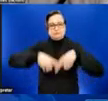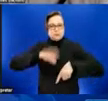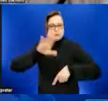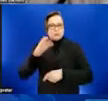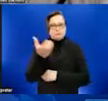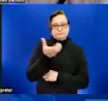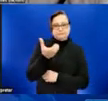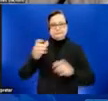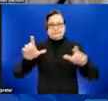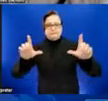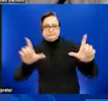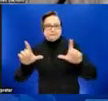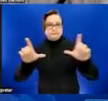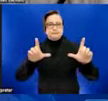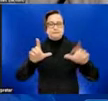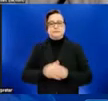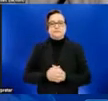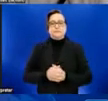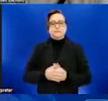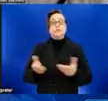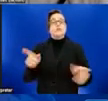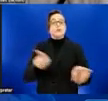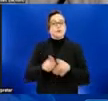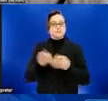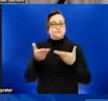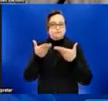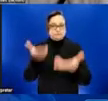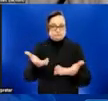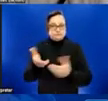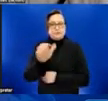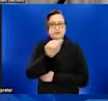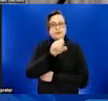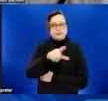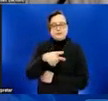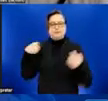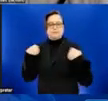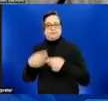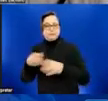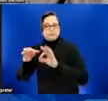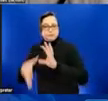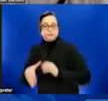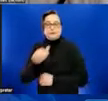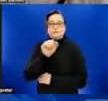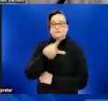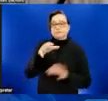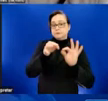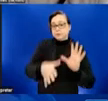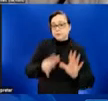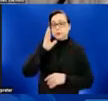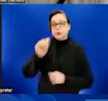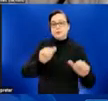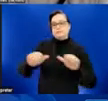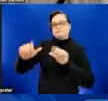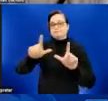ASL, or American Sign Language, and Spanish interpretation. Our ASL interpreter will be pinned to your